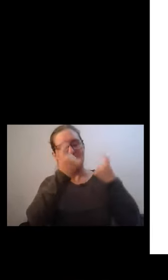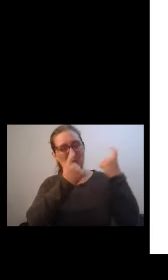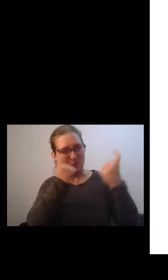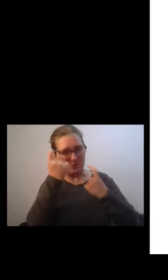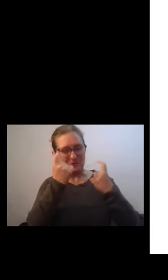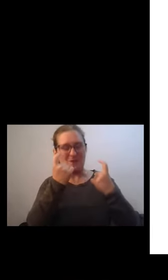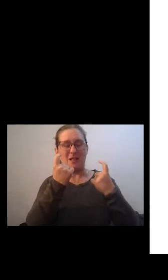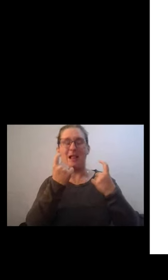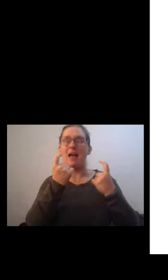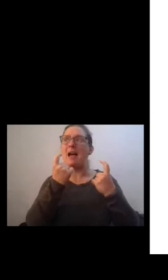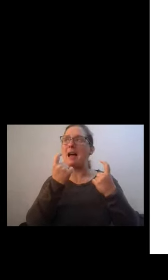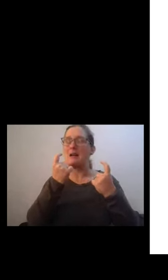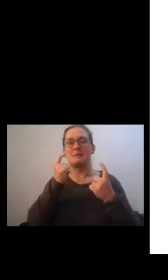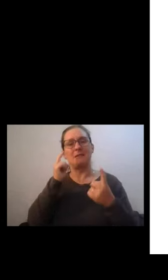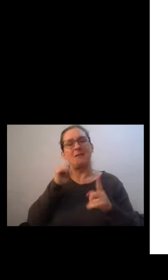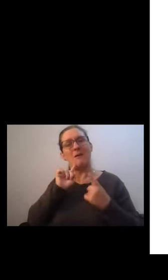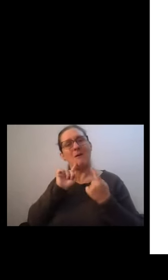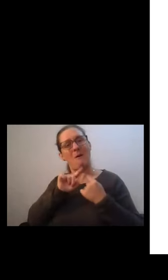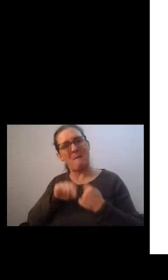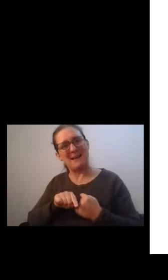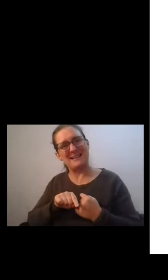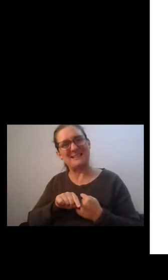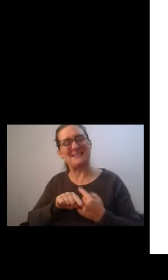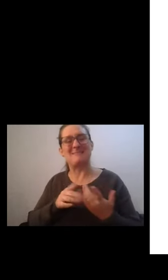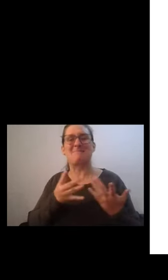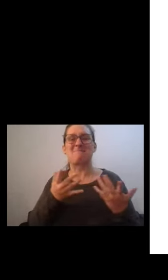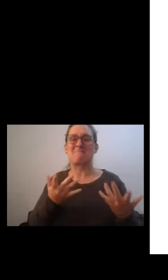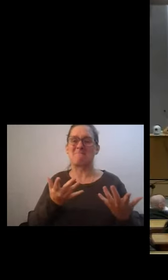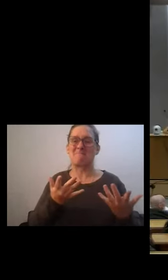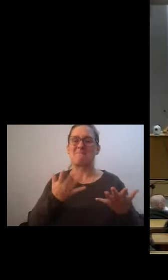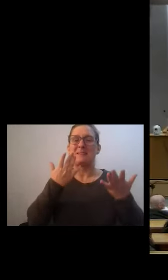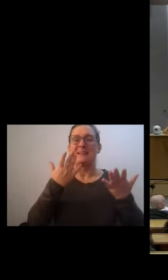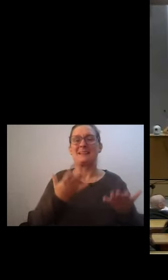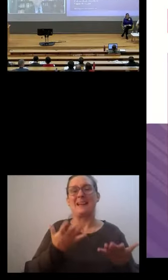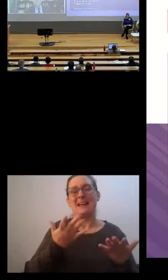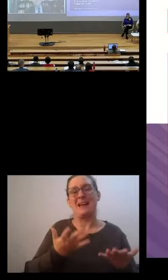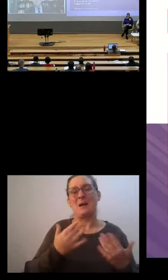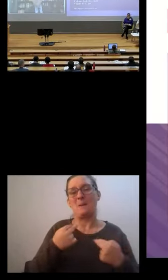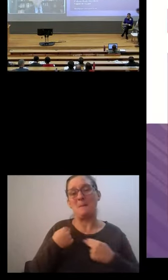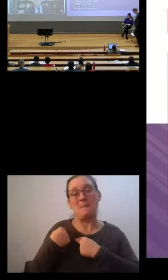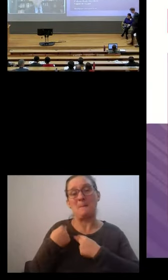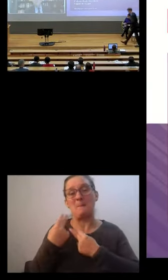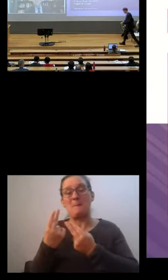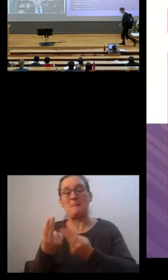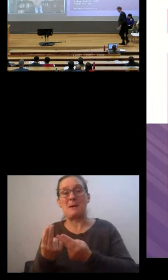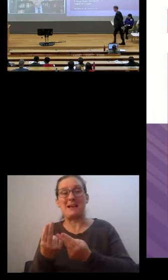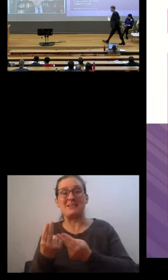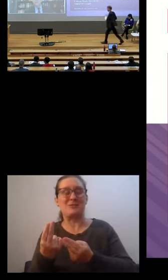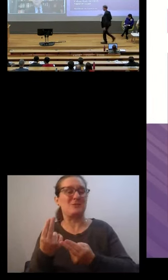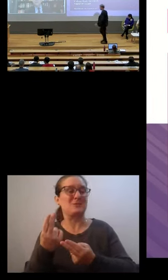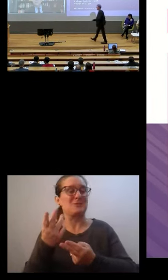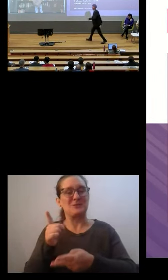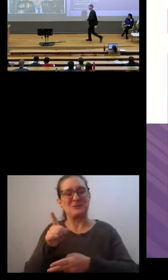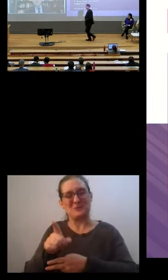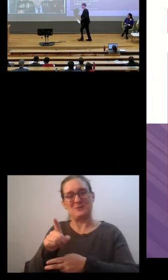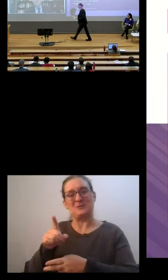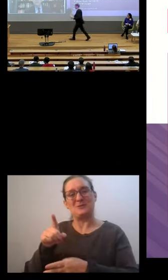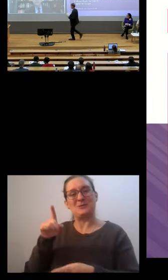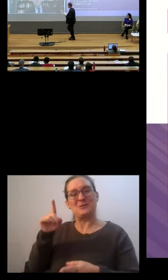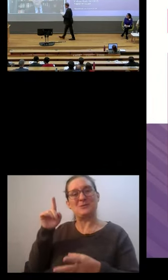comments. And now it's the turn to pass on the word to Sir Stephen. Thank you.